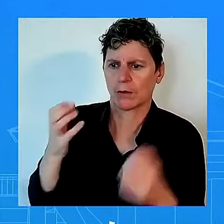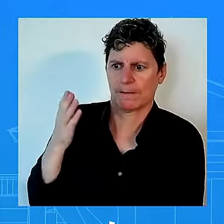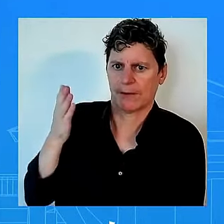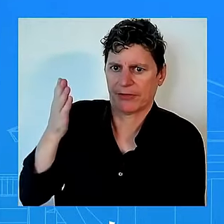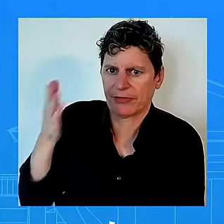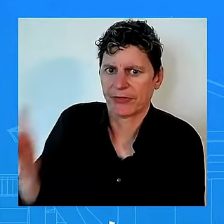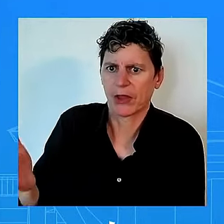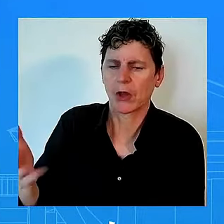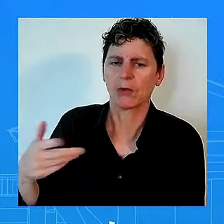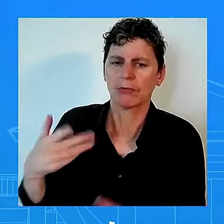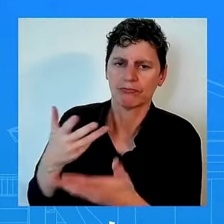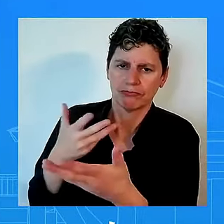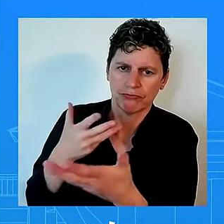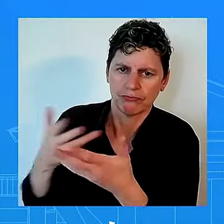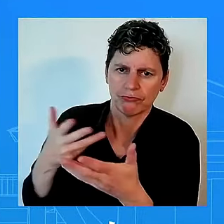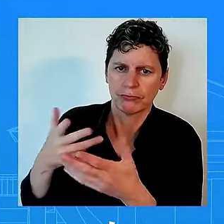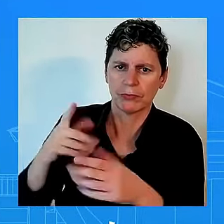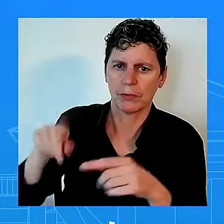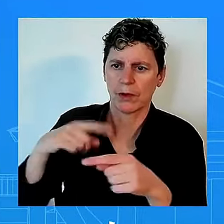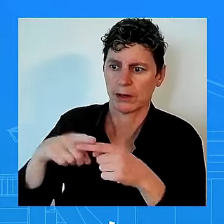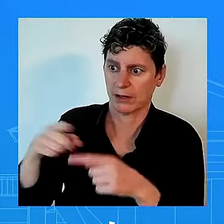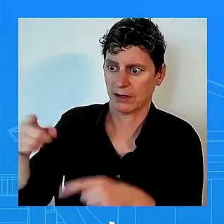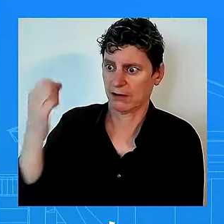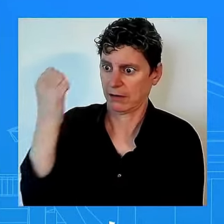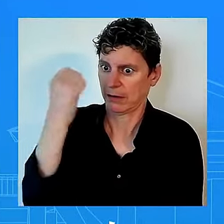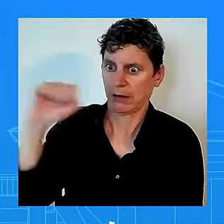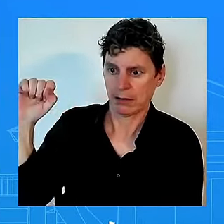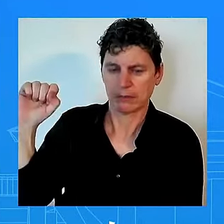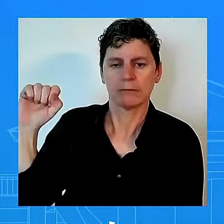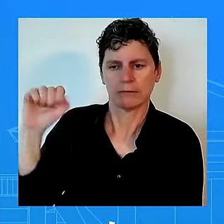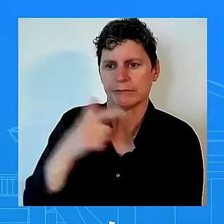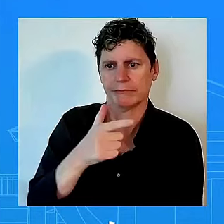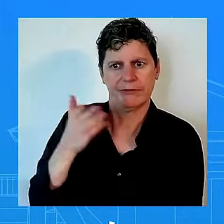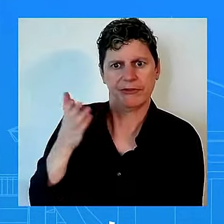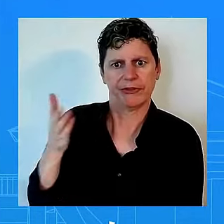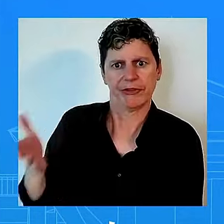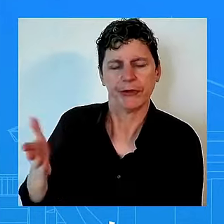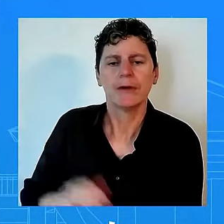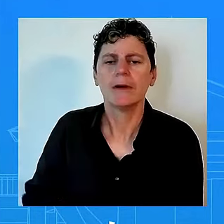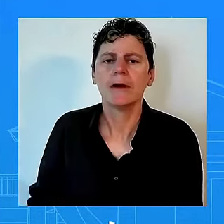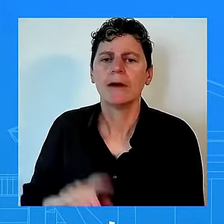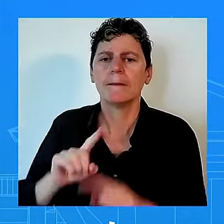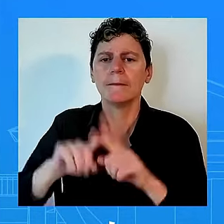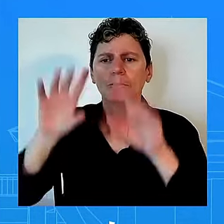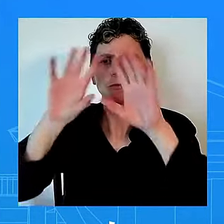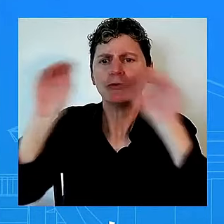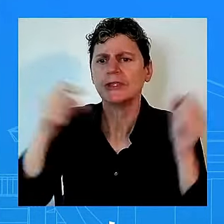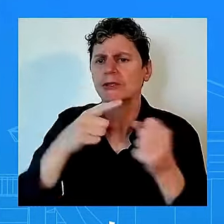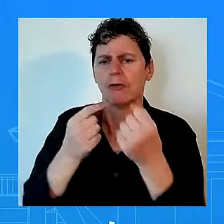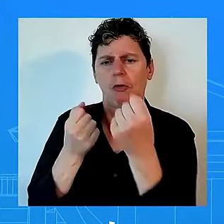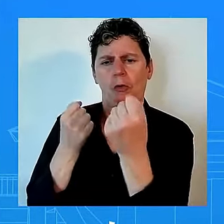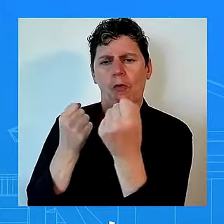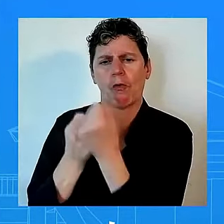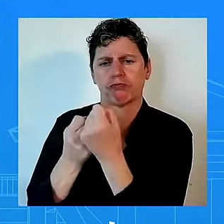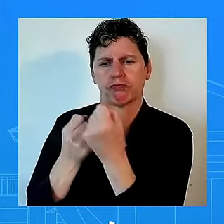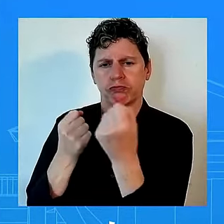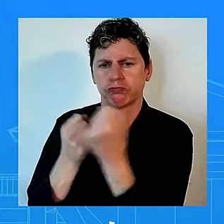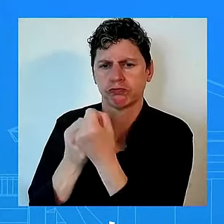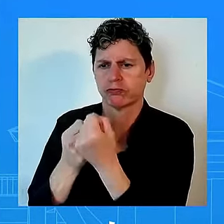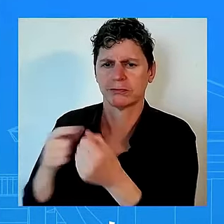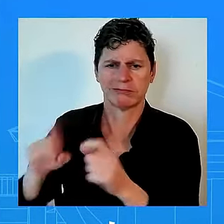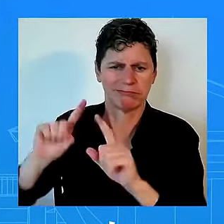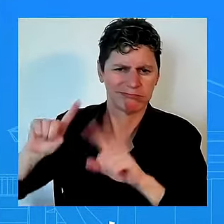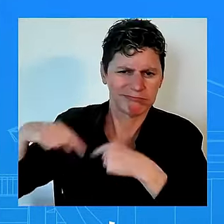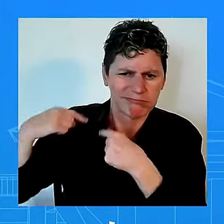the the most pro pro uh union president ever and so he's proud to uh to to hold that